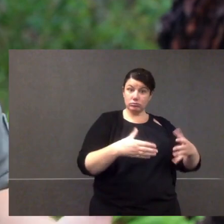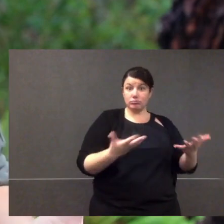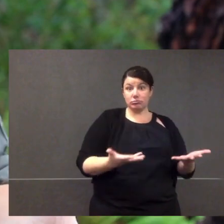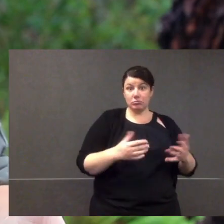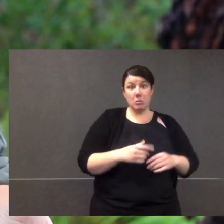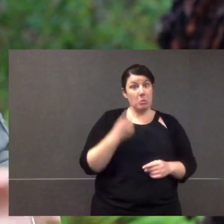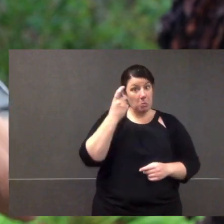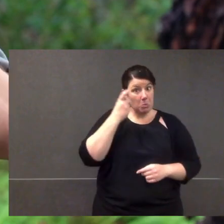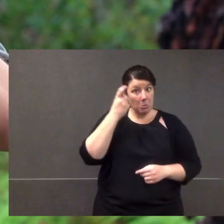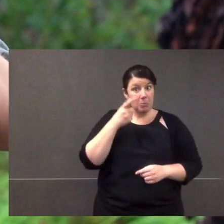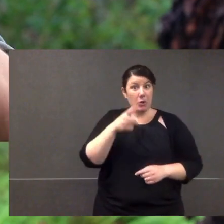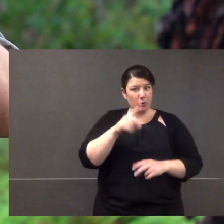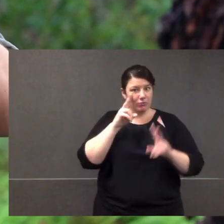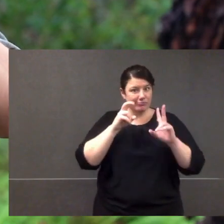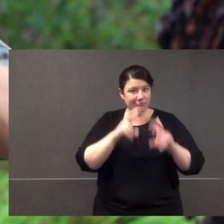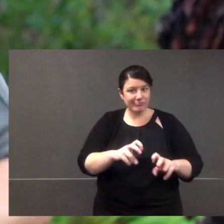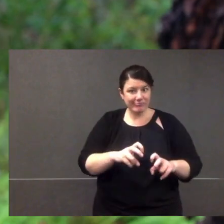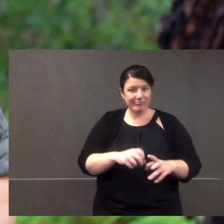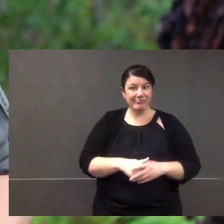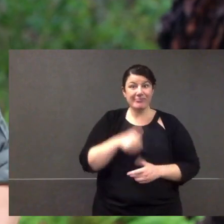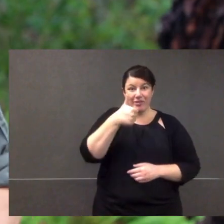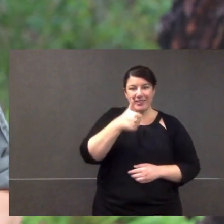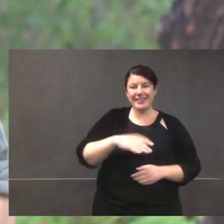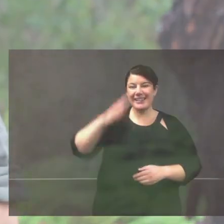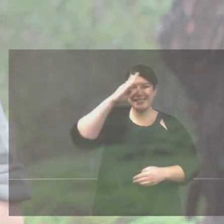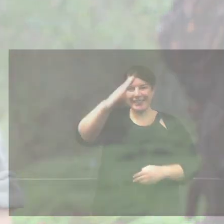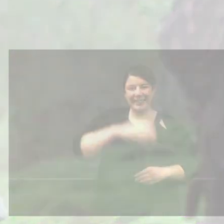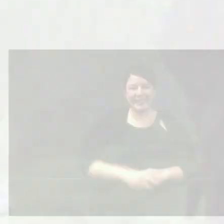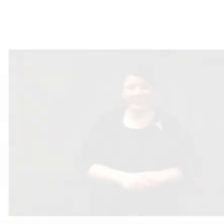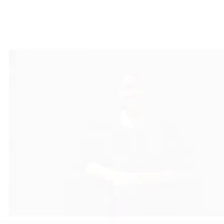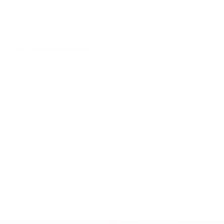are they social. There's two things for you. See ya.